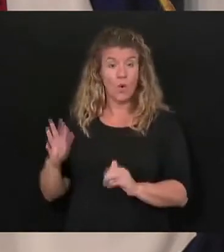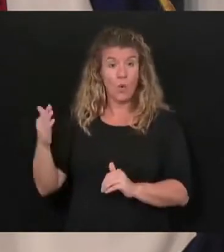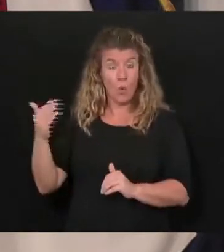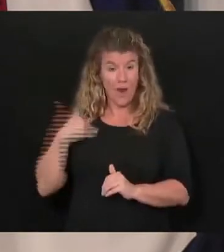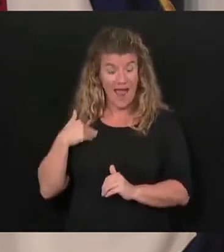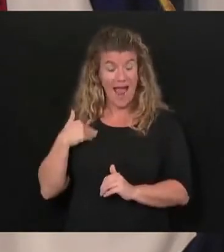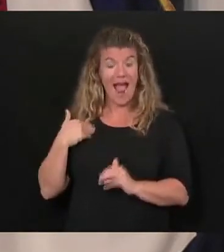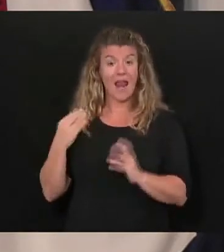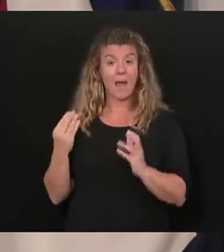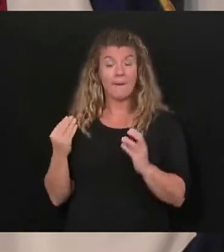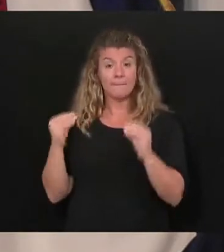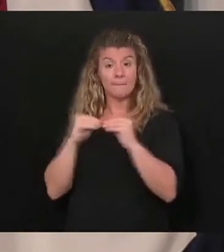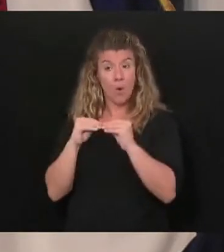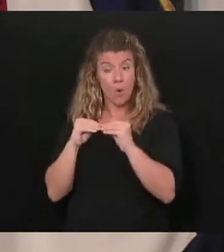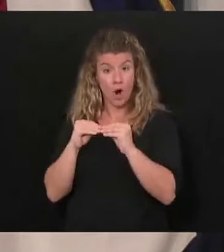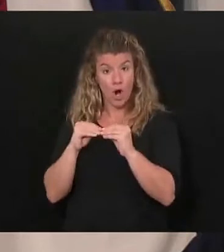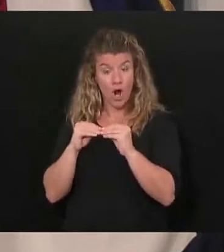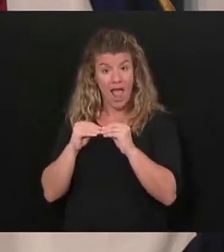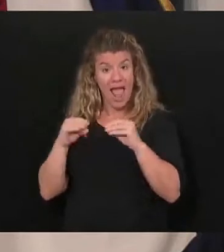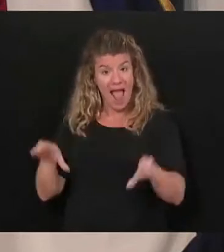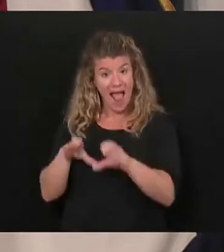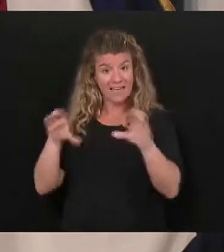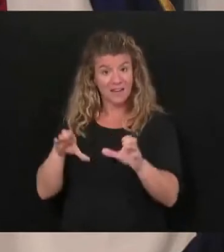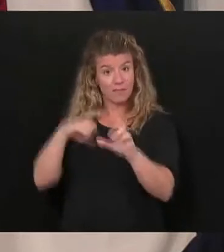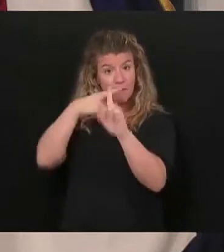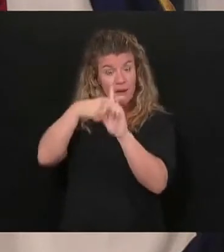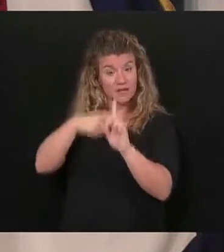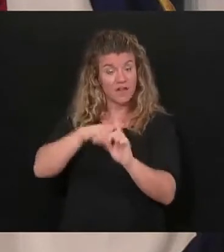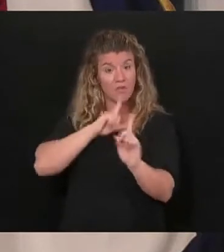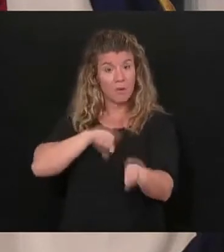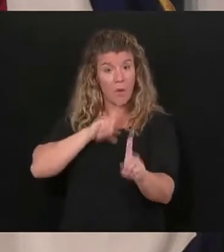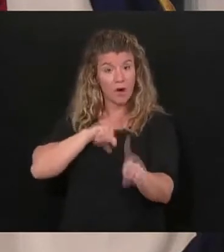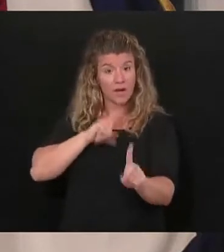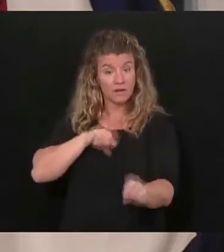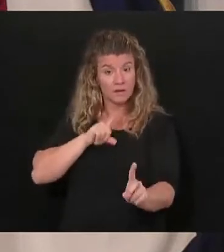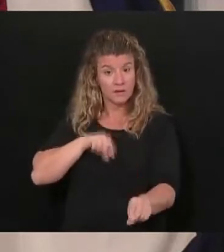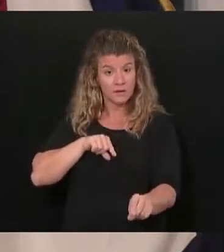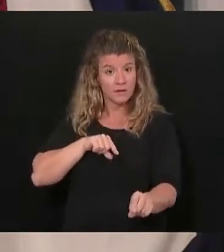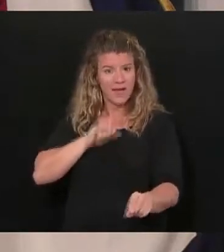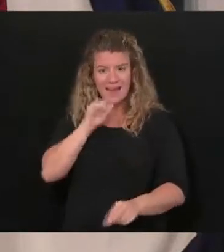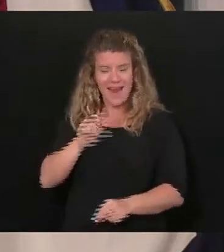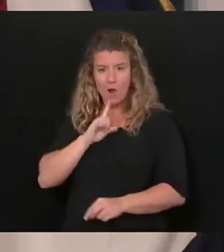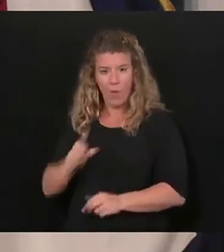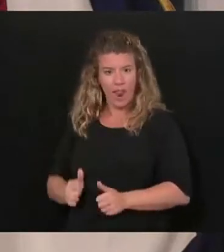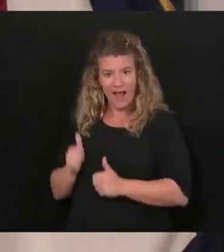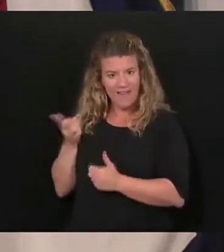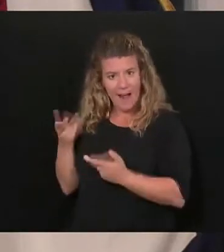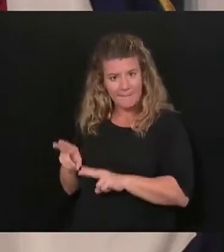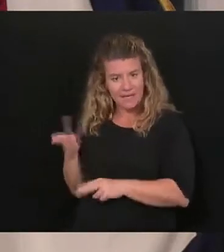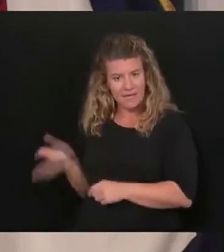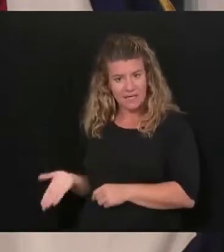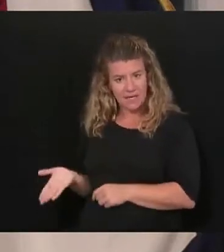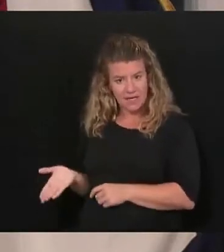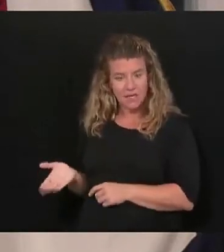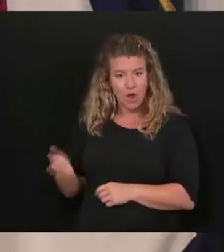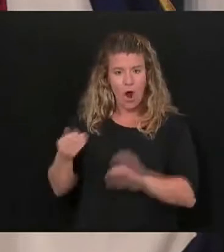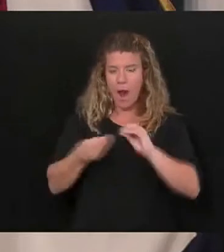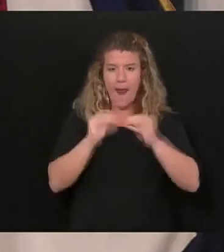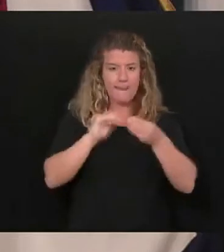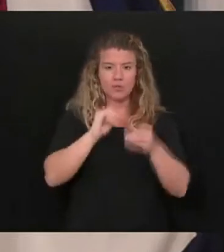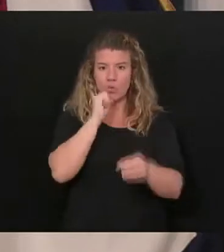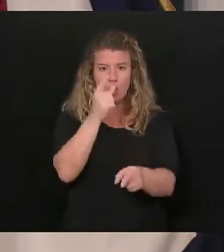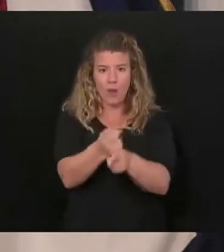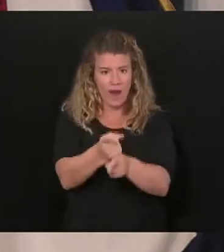more active cases reported. I knew it. We had more active cases reported than we had